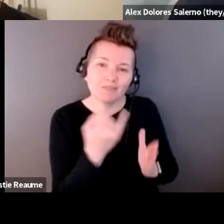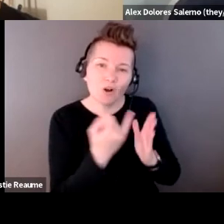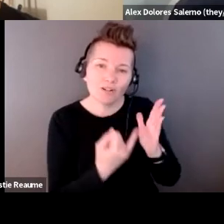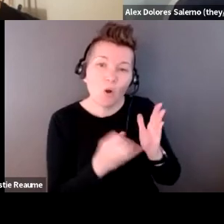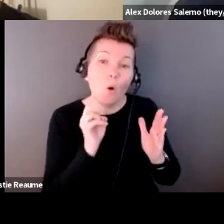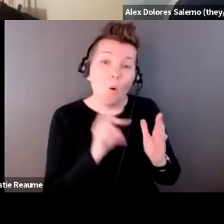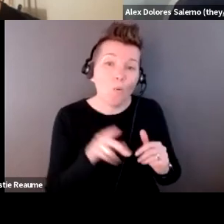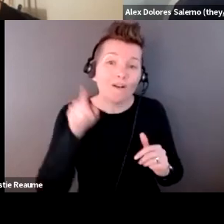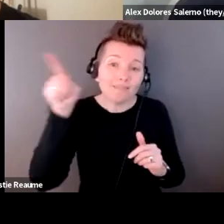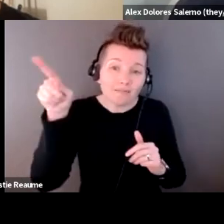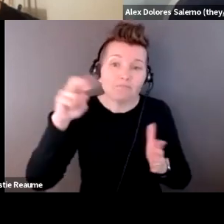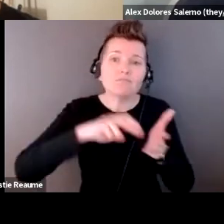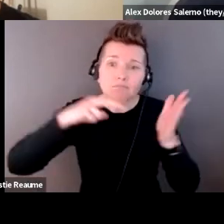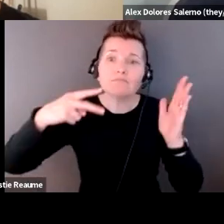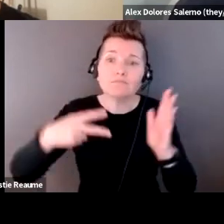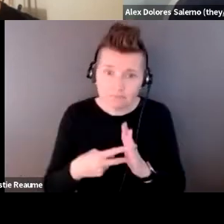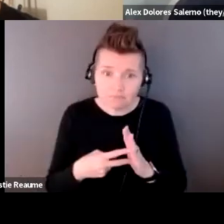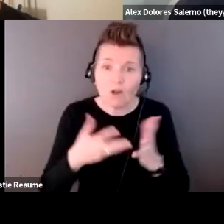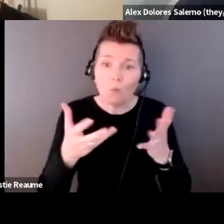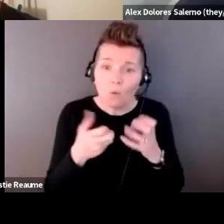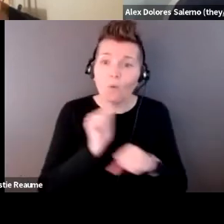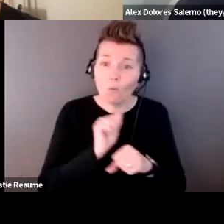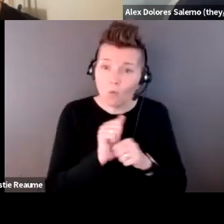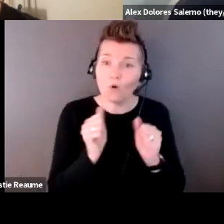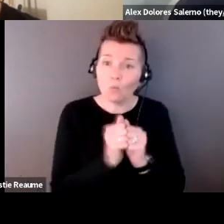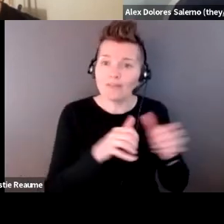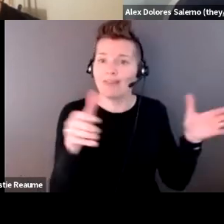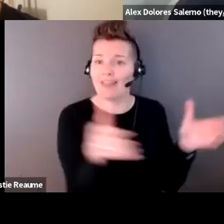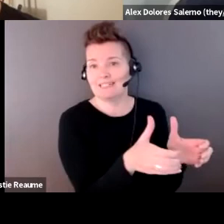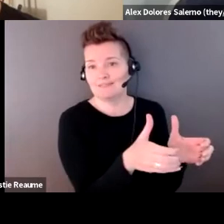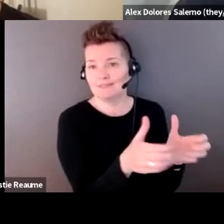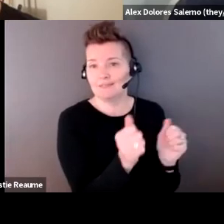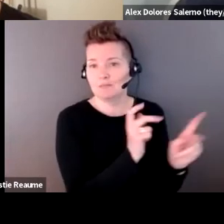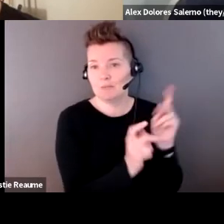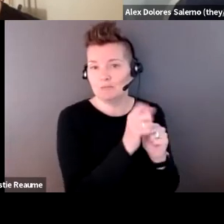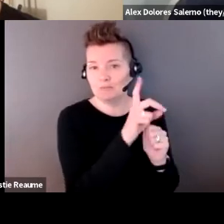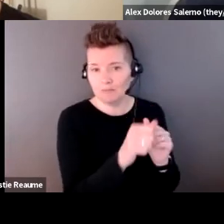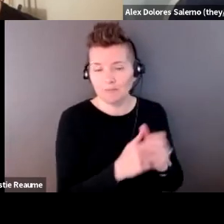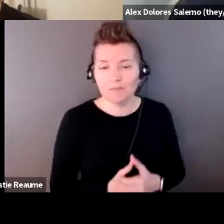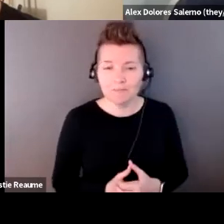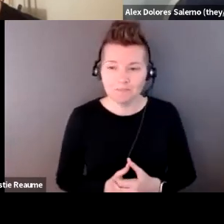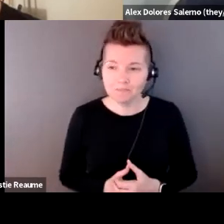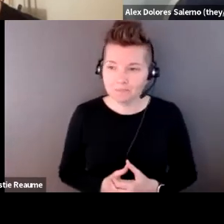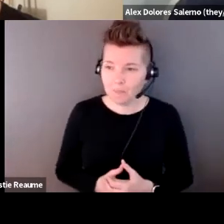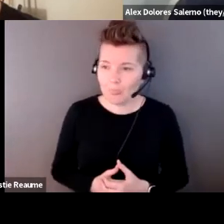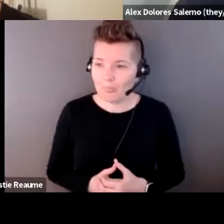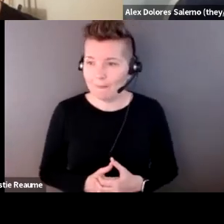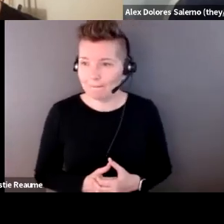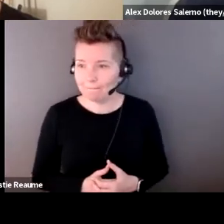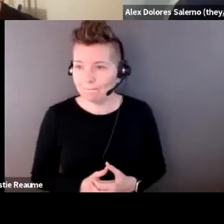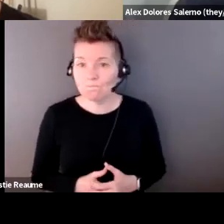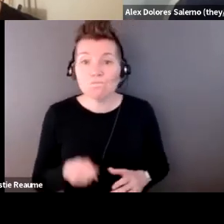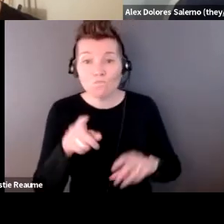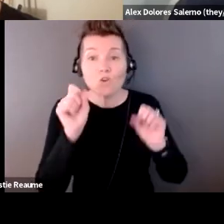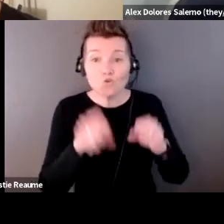intentionally working with as individuals or collectives or communities. The questions are also there in the chat.